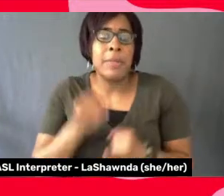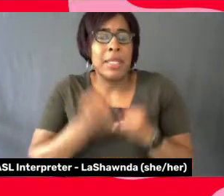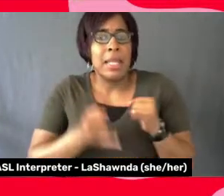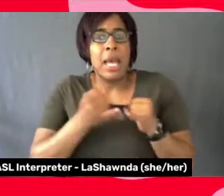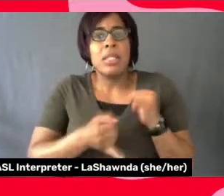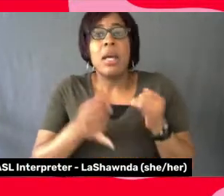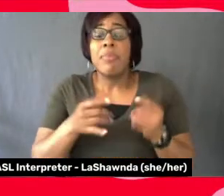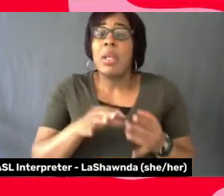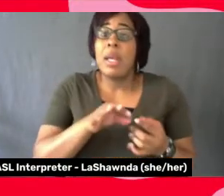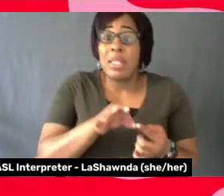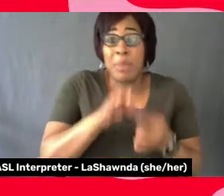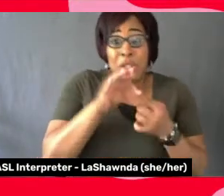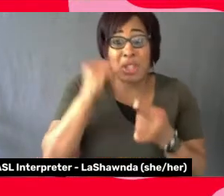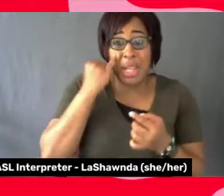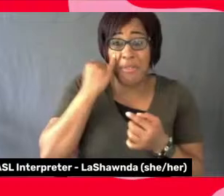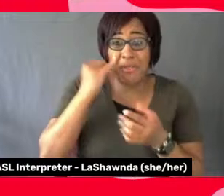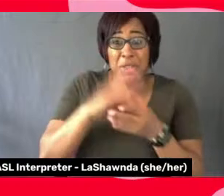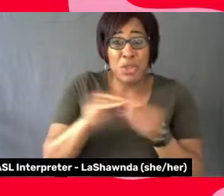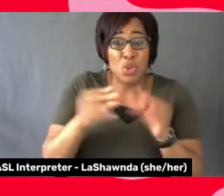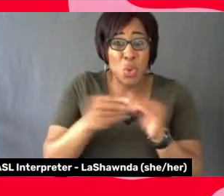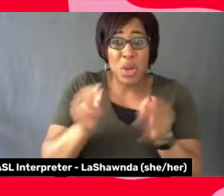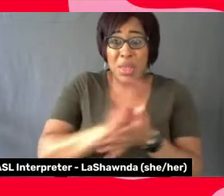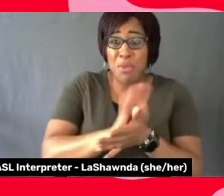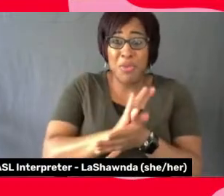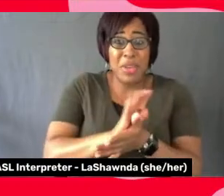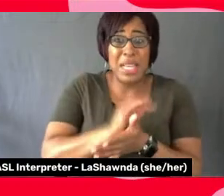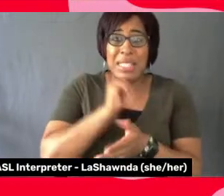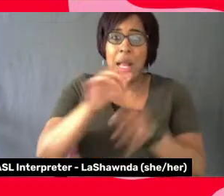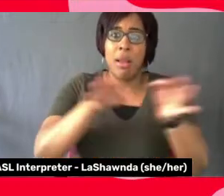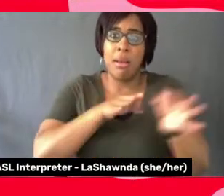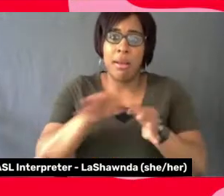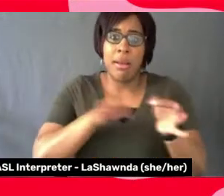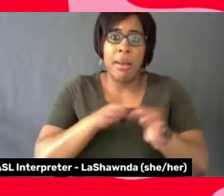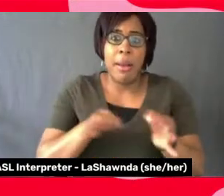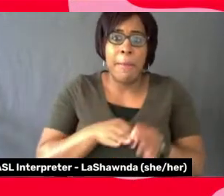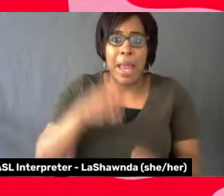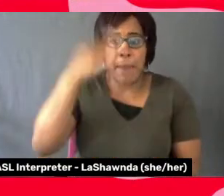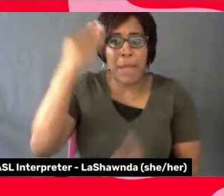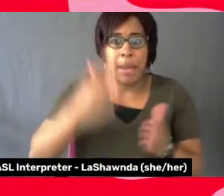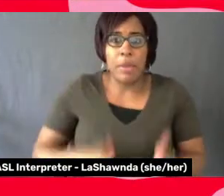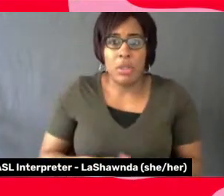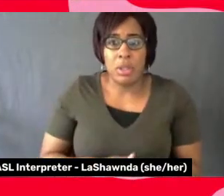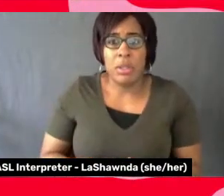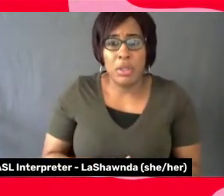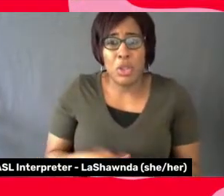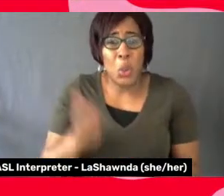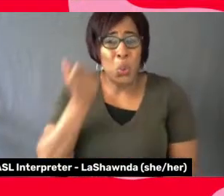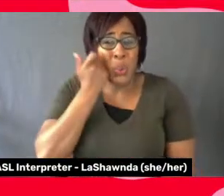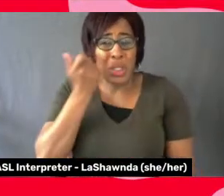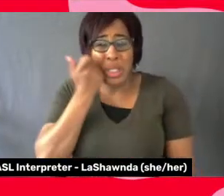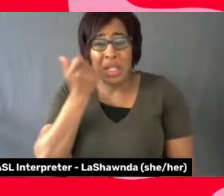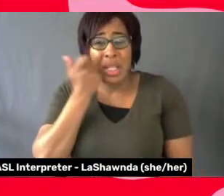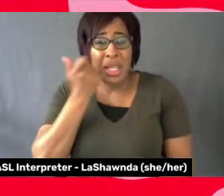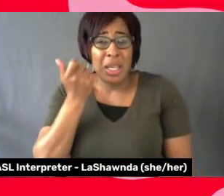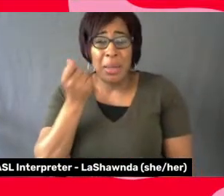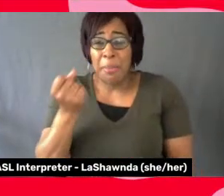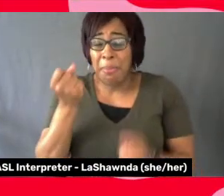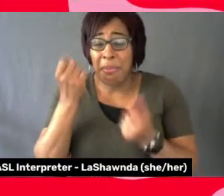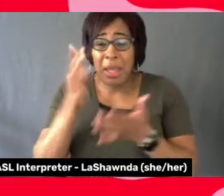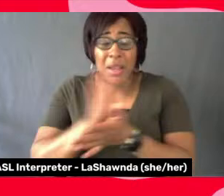us, and there has been a spade of films in recent years, that are told by white filmmakers, that